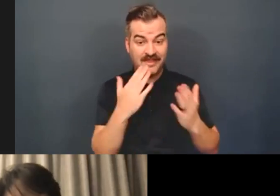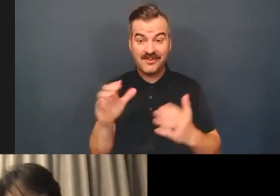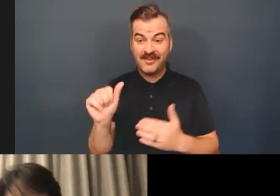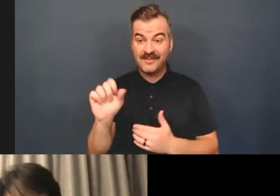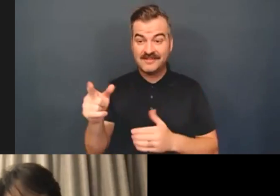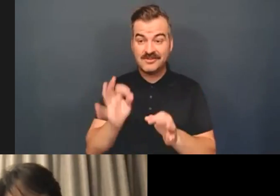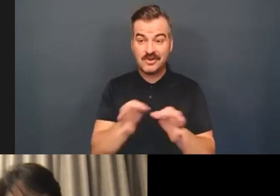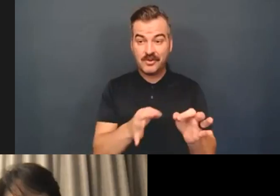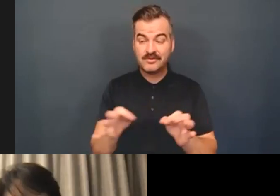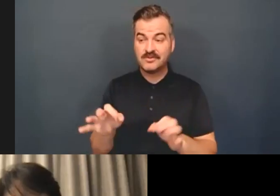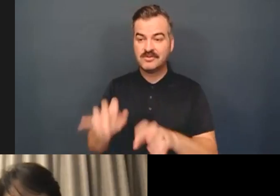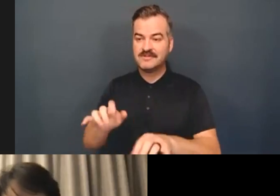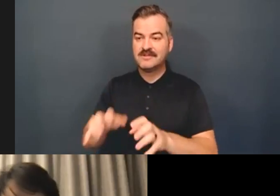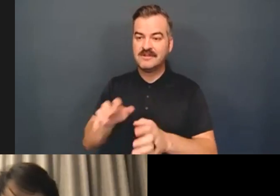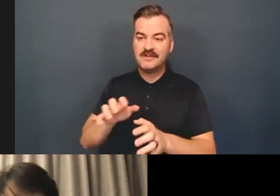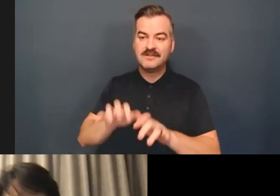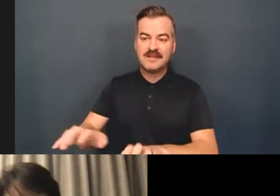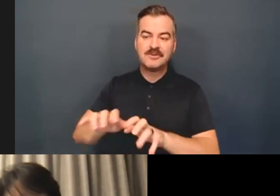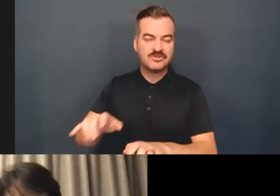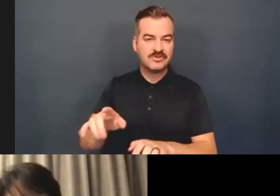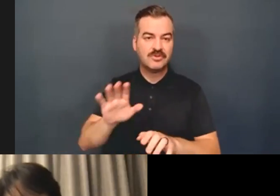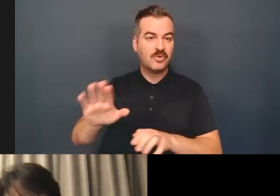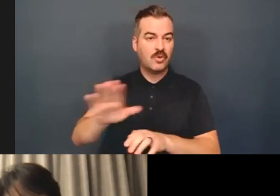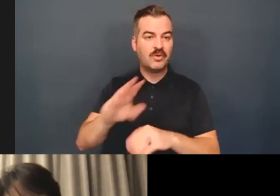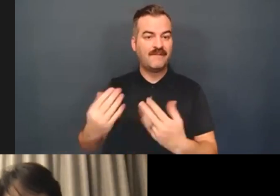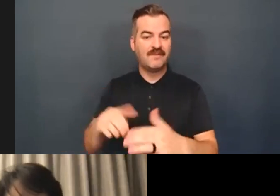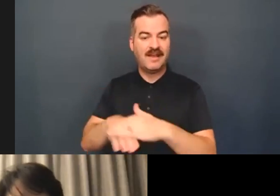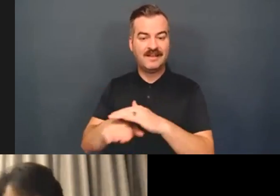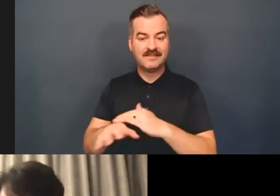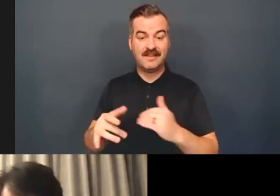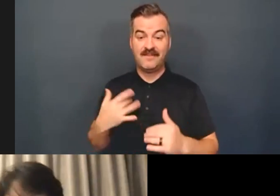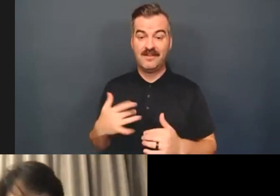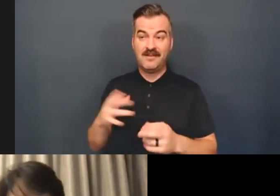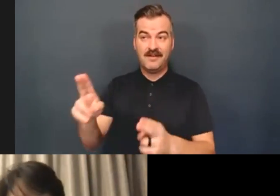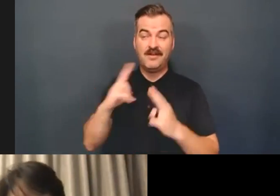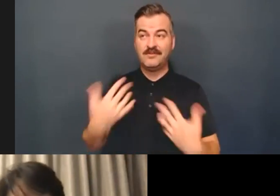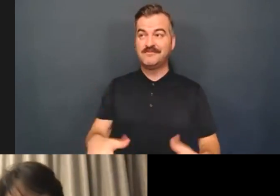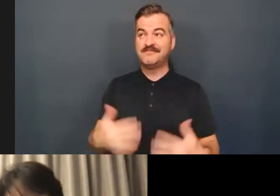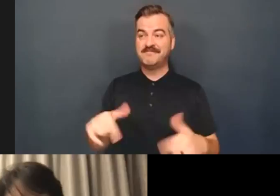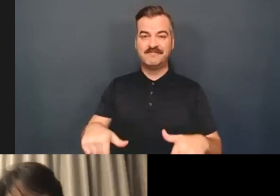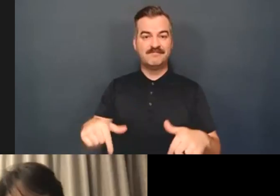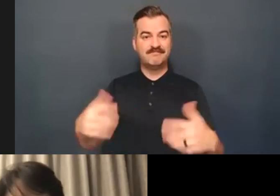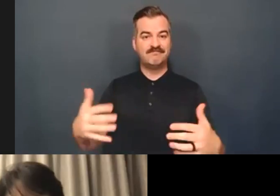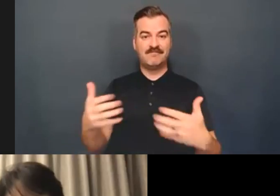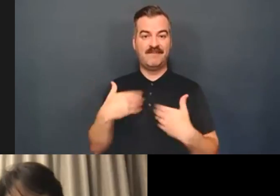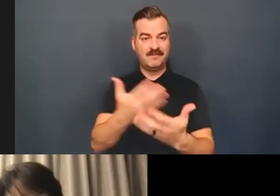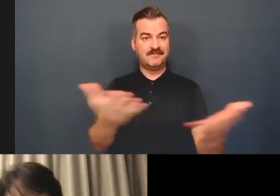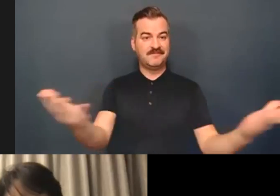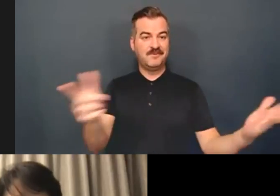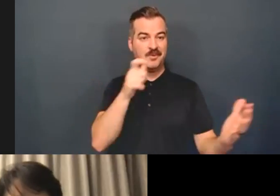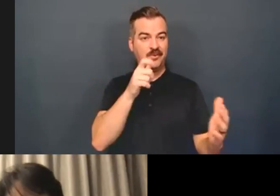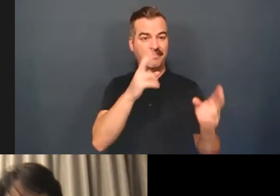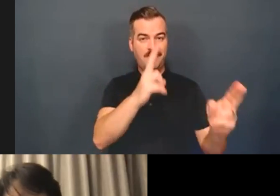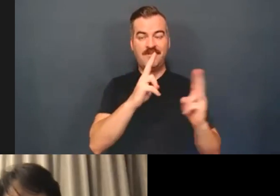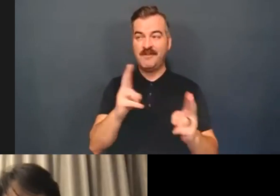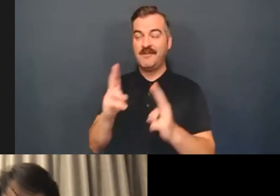interpreters and captioners for your access. And I'm honored to be here with such esteemed co-panelists and speakers.